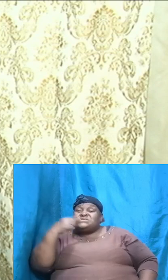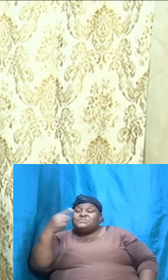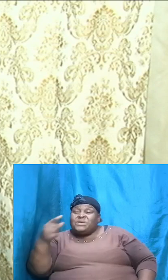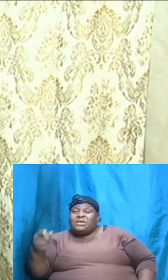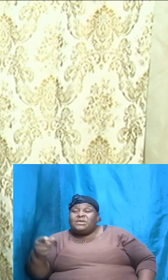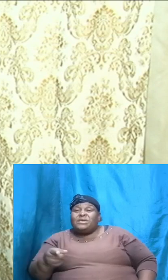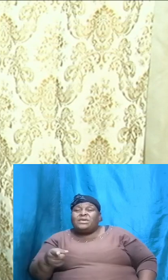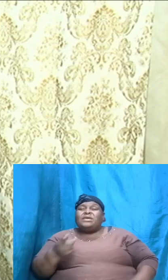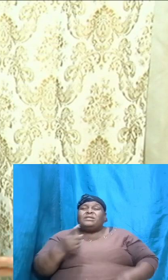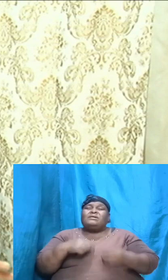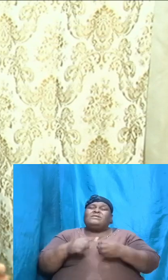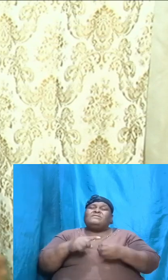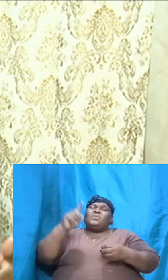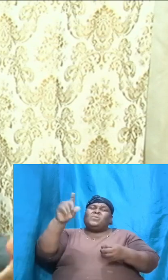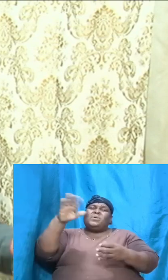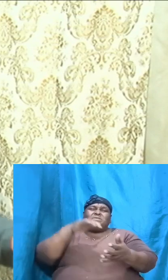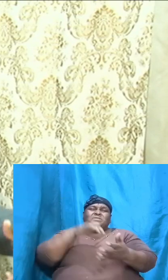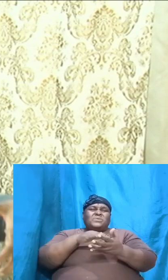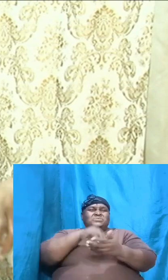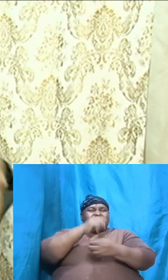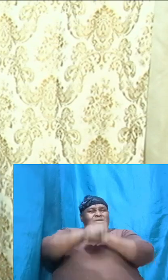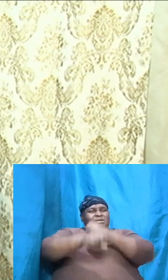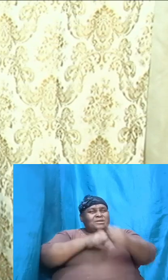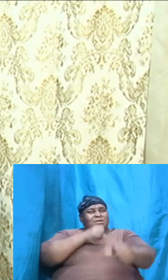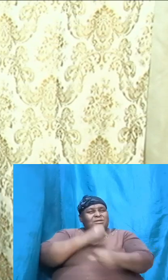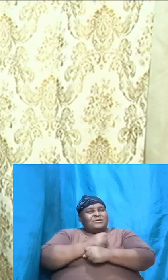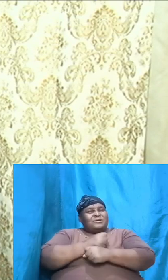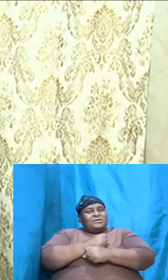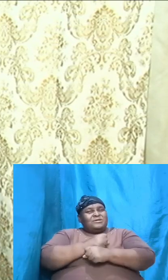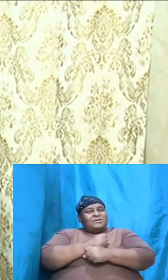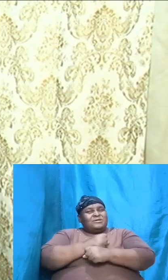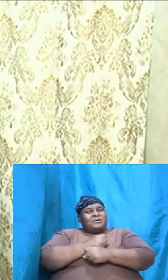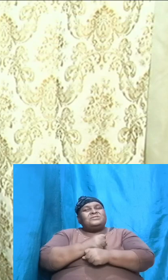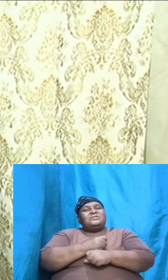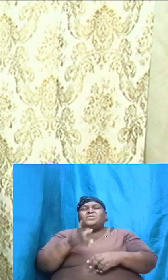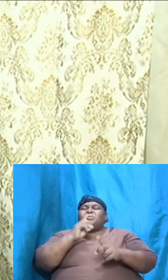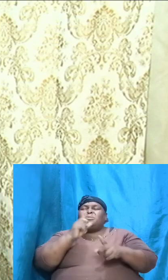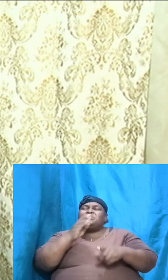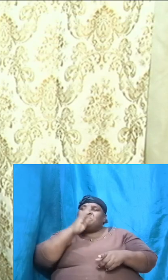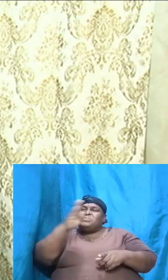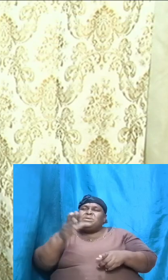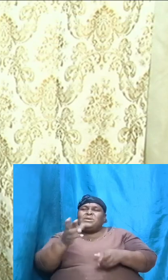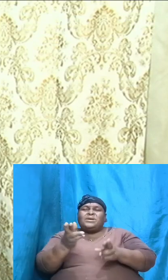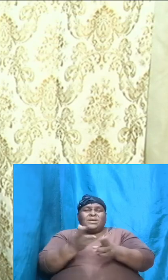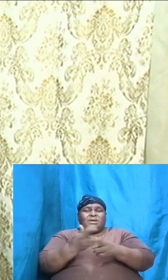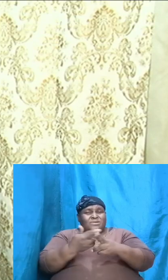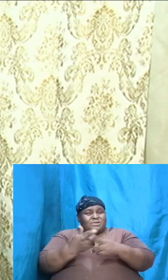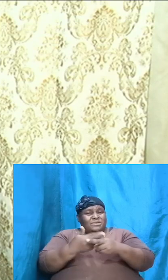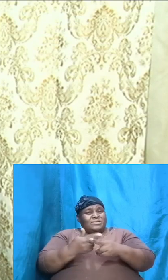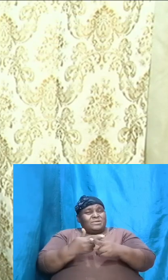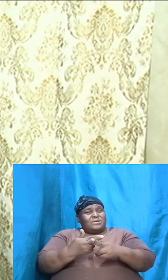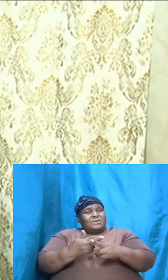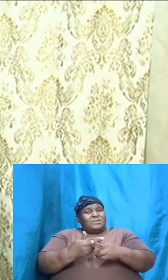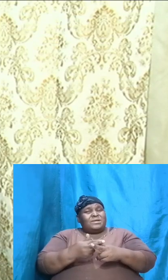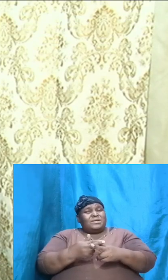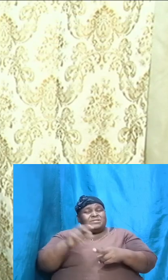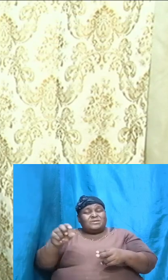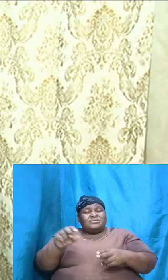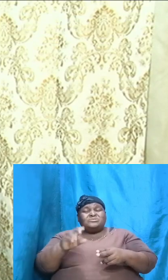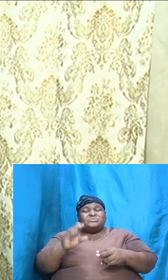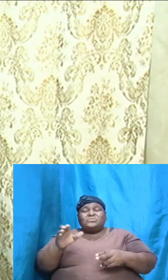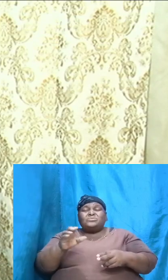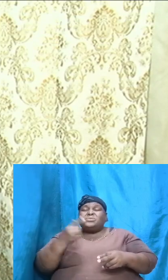about in the millennial period. So there is going to be a restoration and this could have only happened